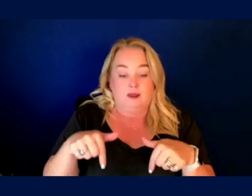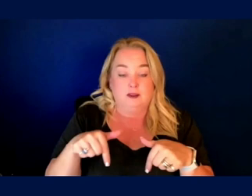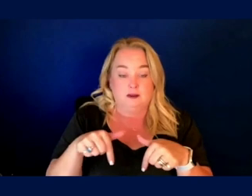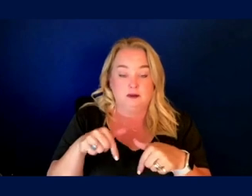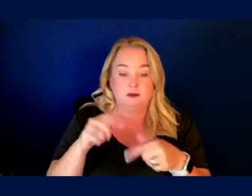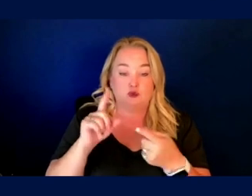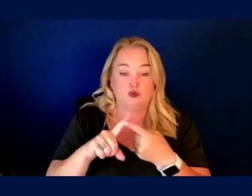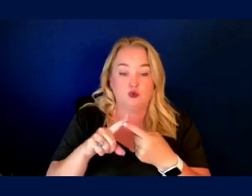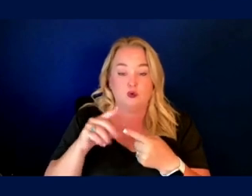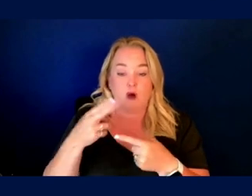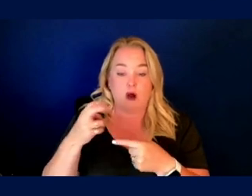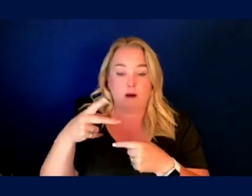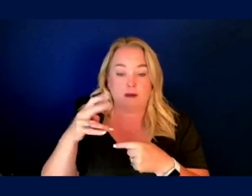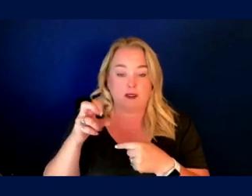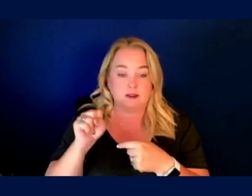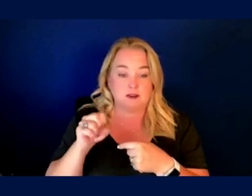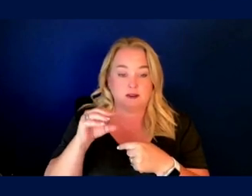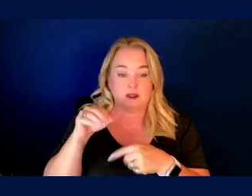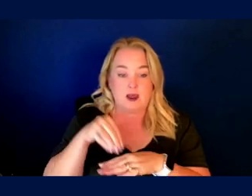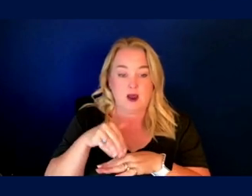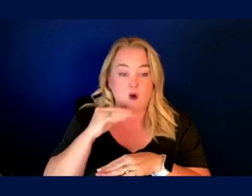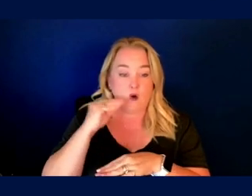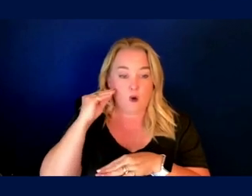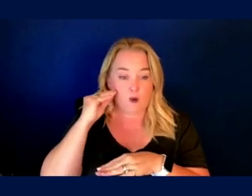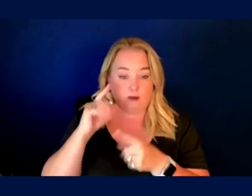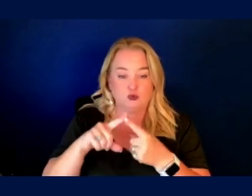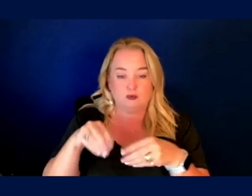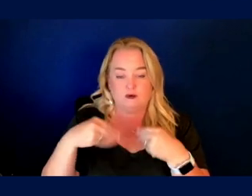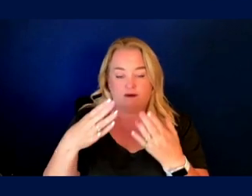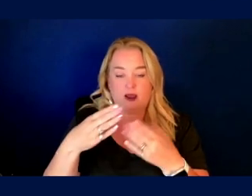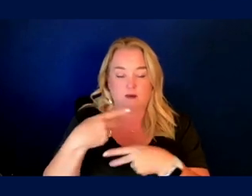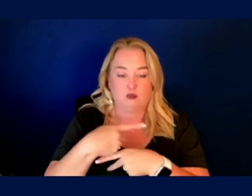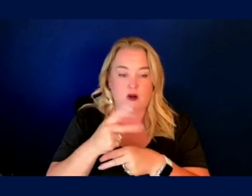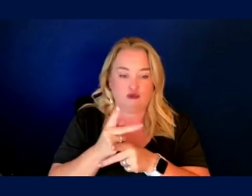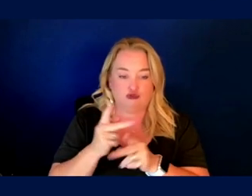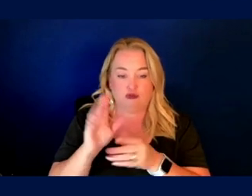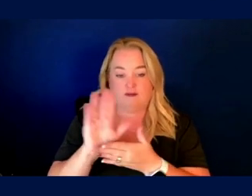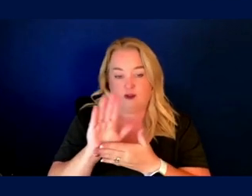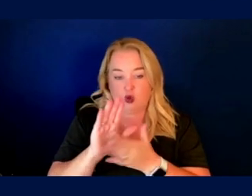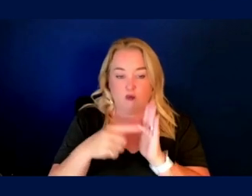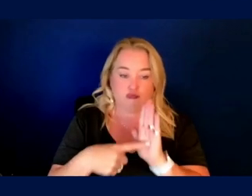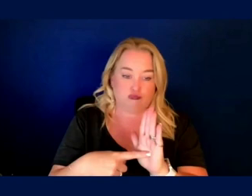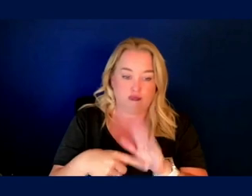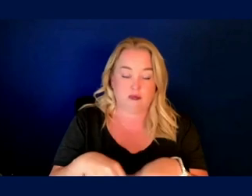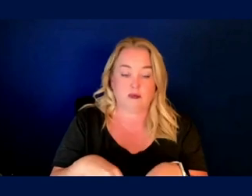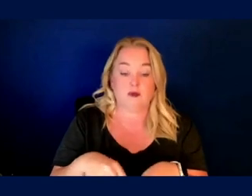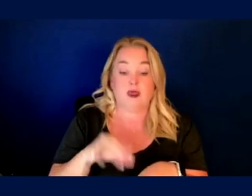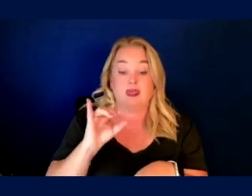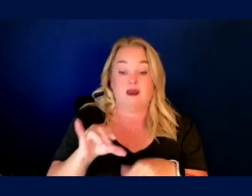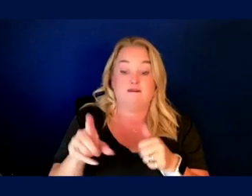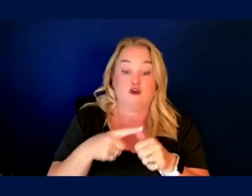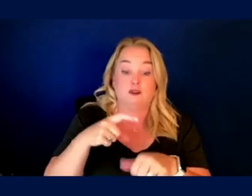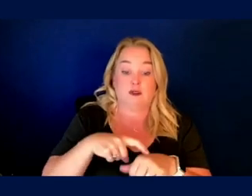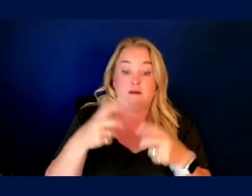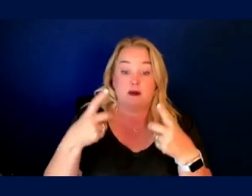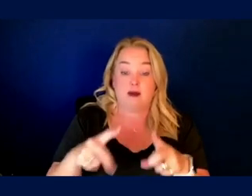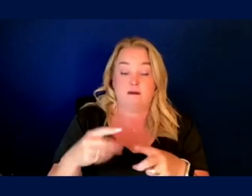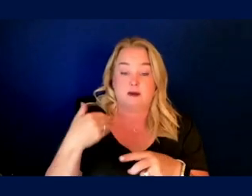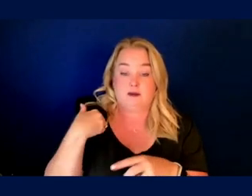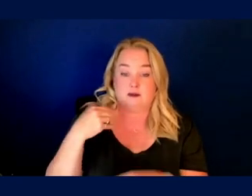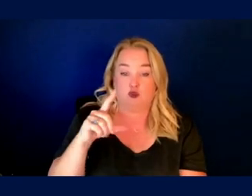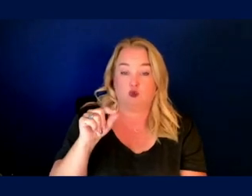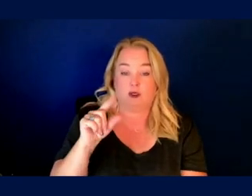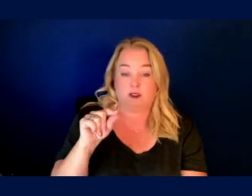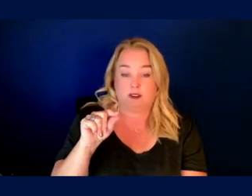and online promotion and production. This is the sixth of our online events. The first was in February of 2021.